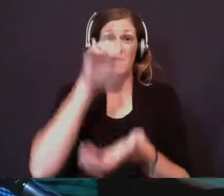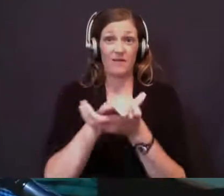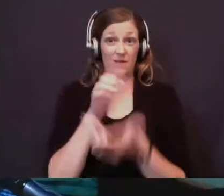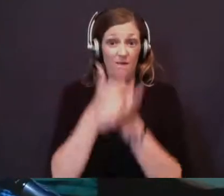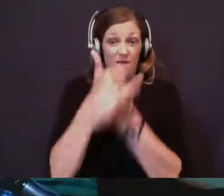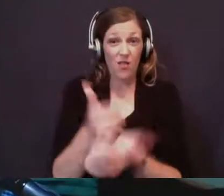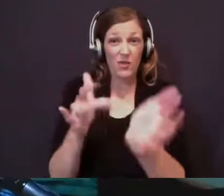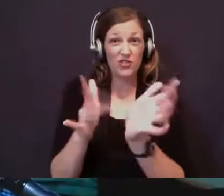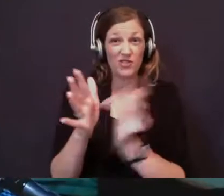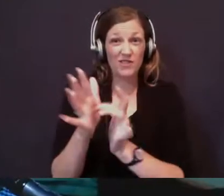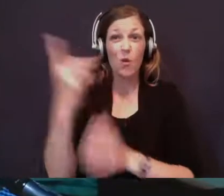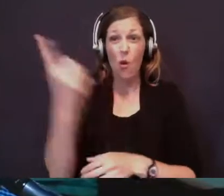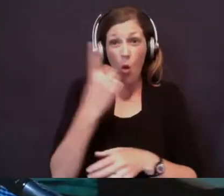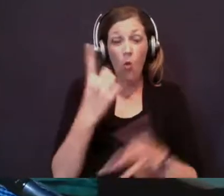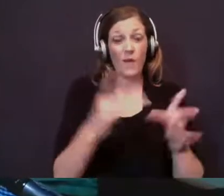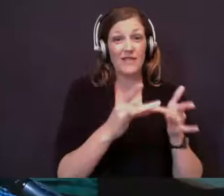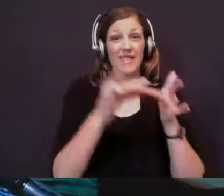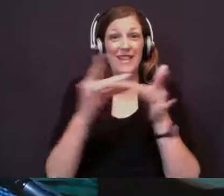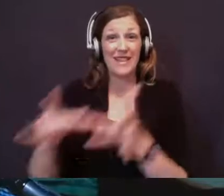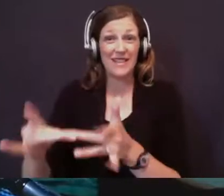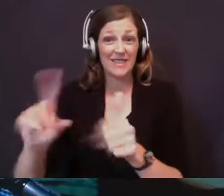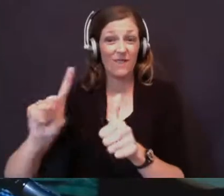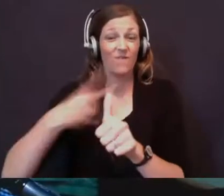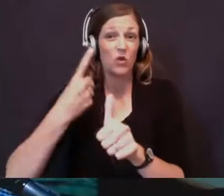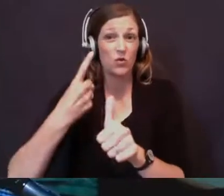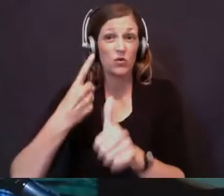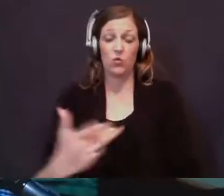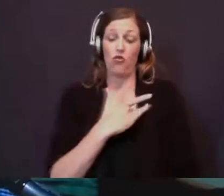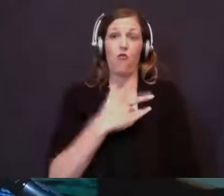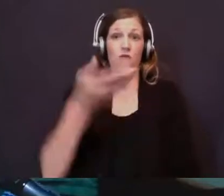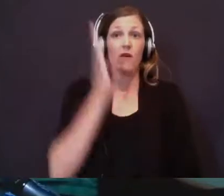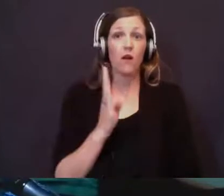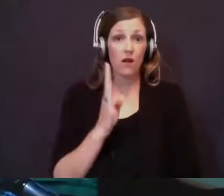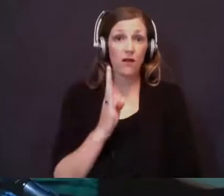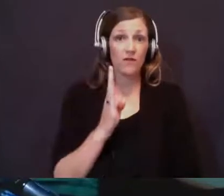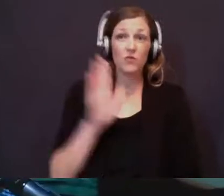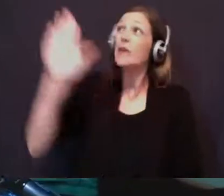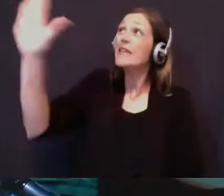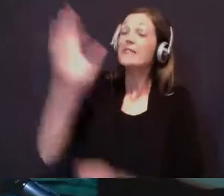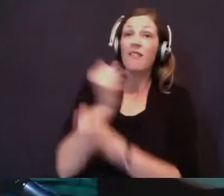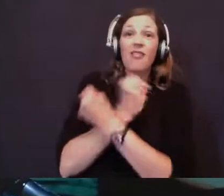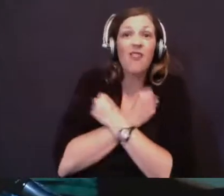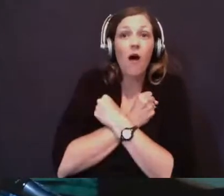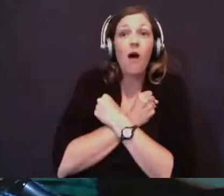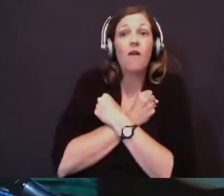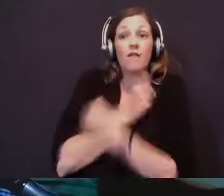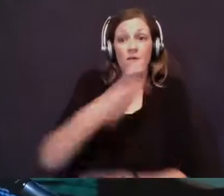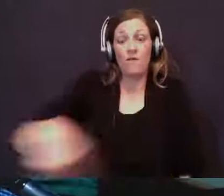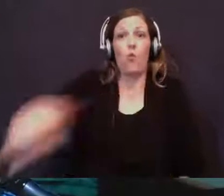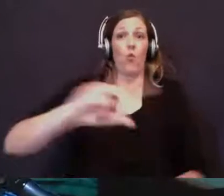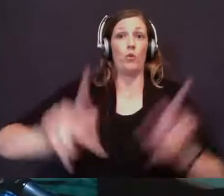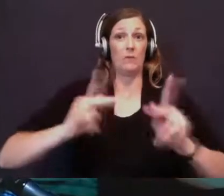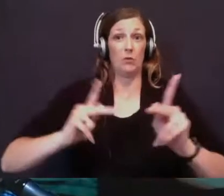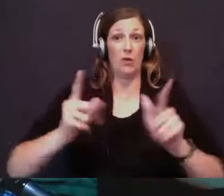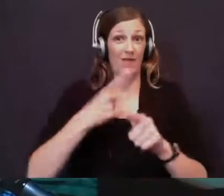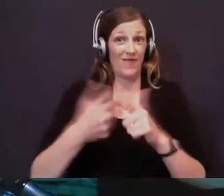would always lead us, first and foremost, to the heart of God, to his love for people. And then what would